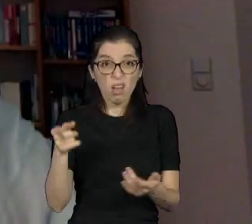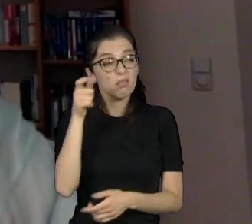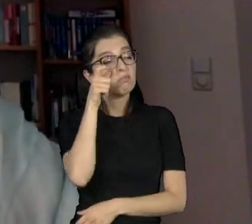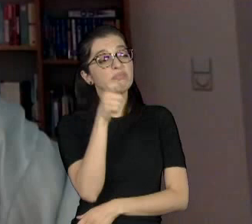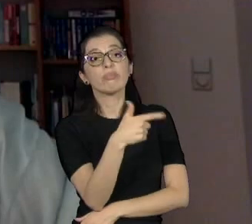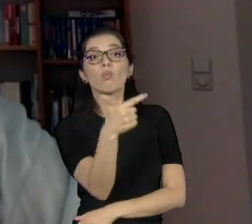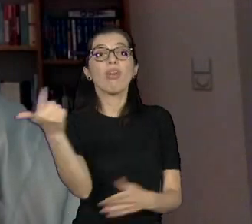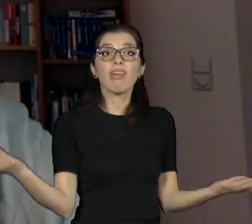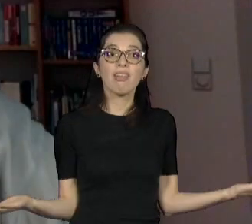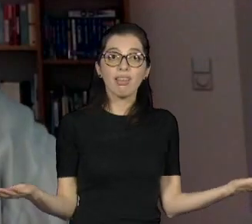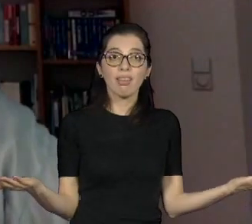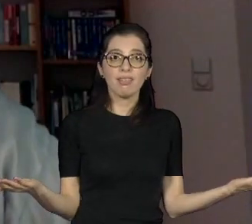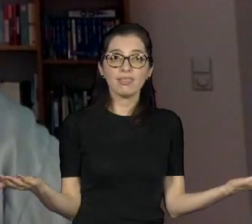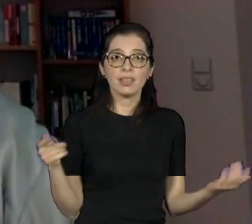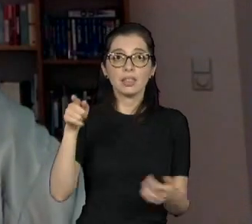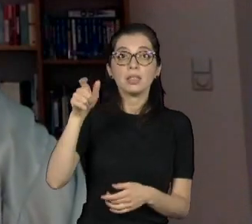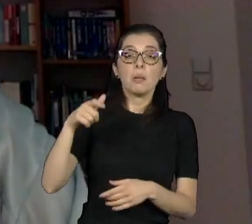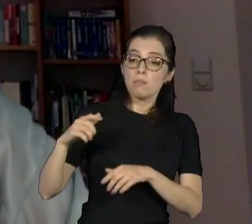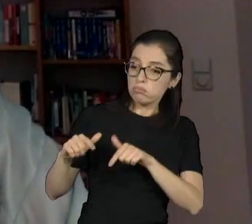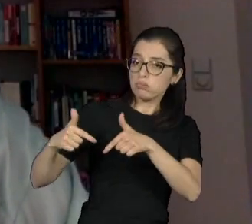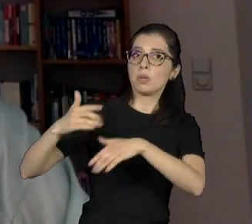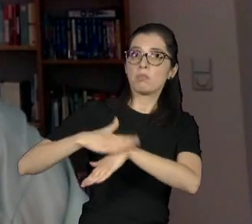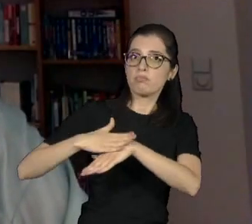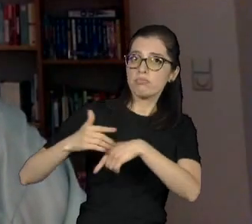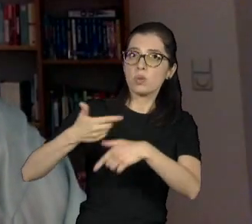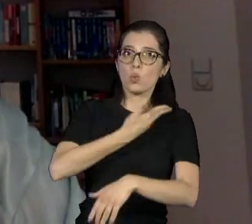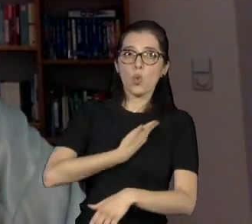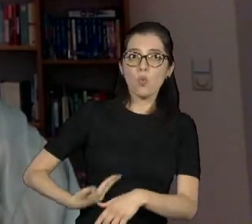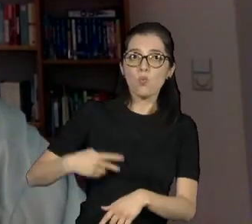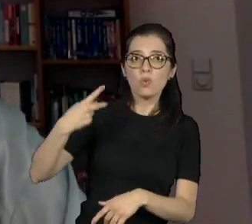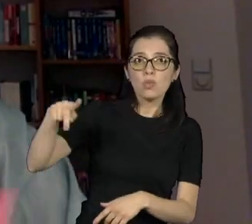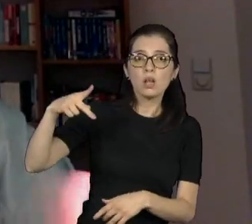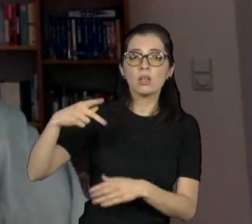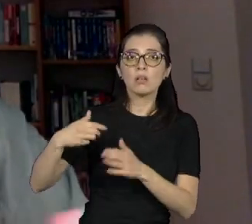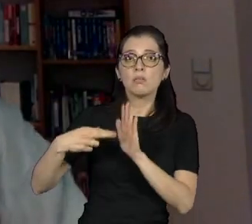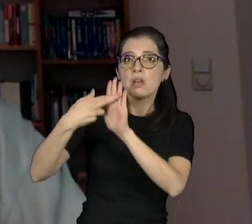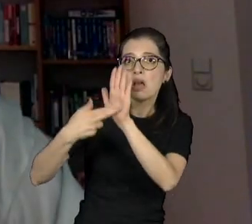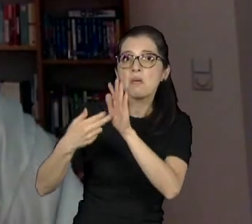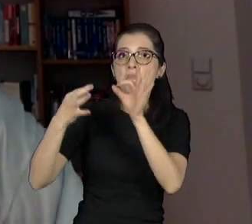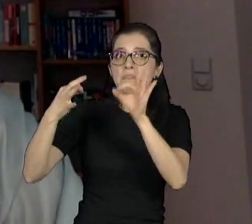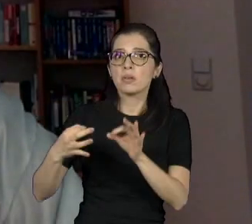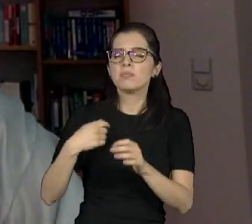interested in now and his administration is going in a different direction which is